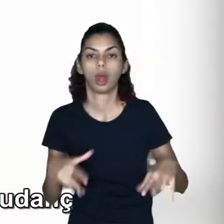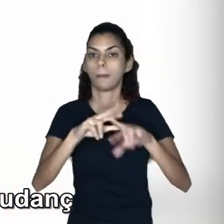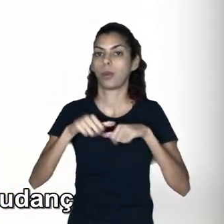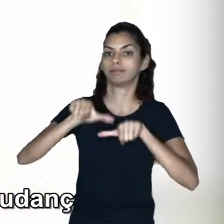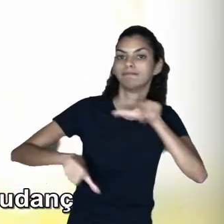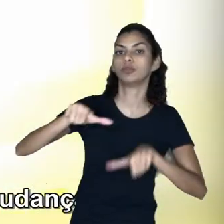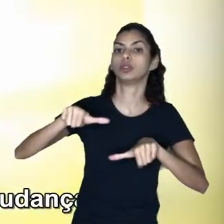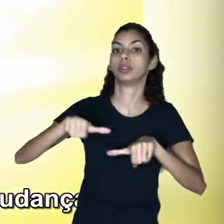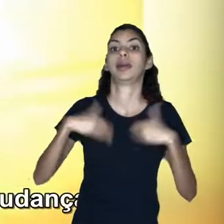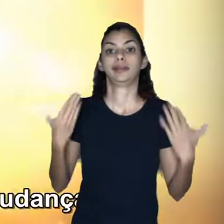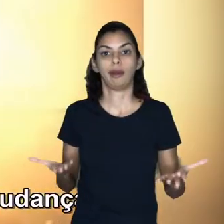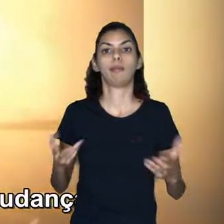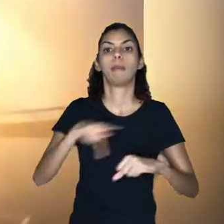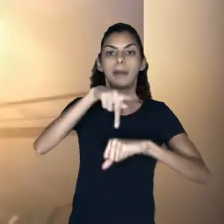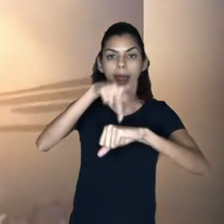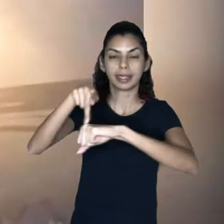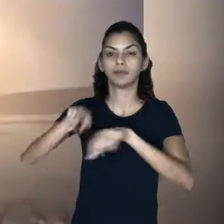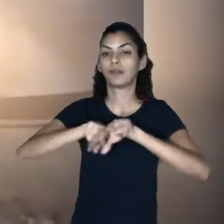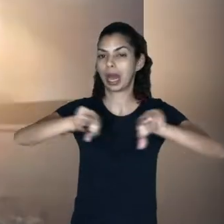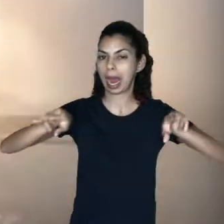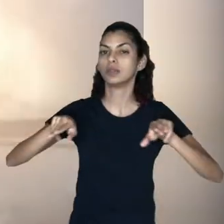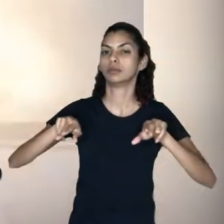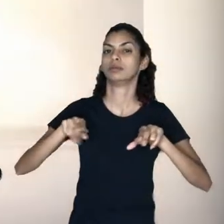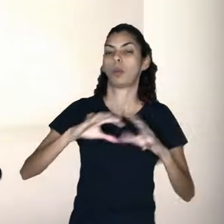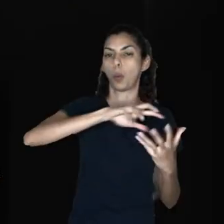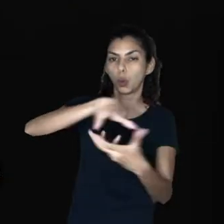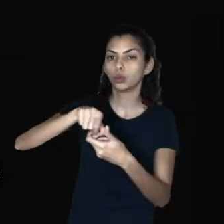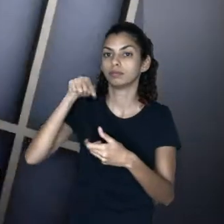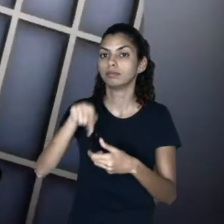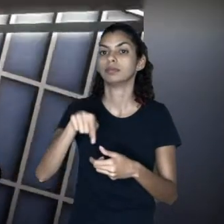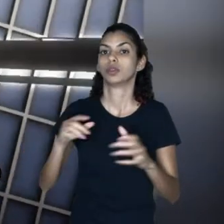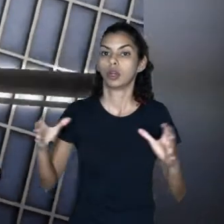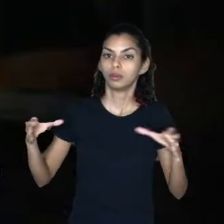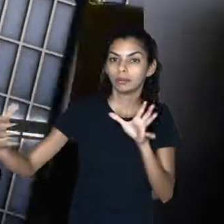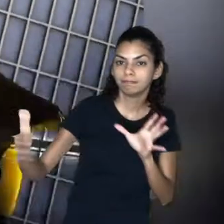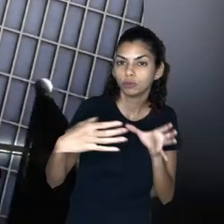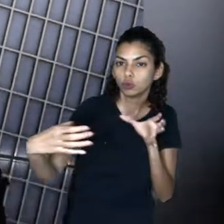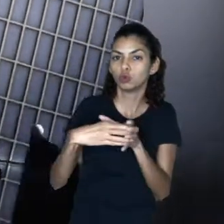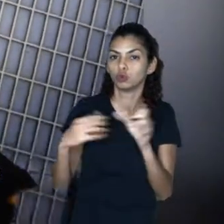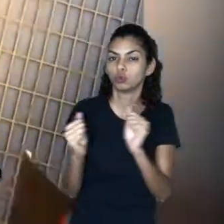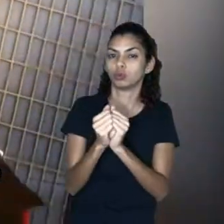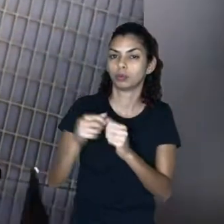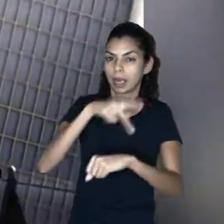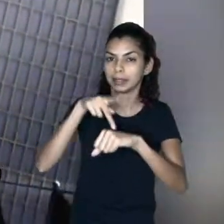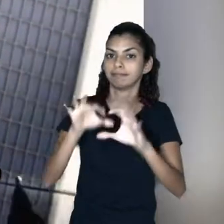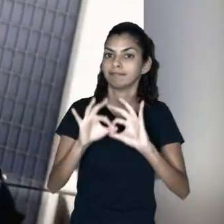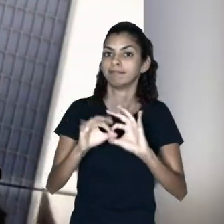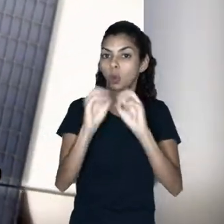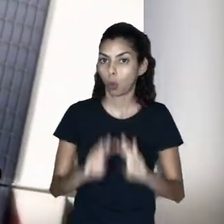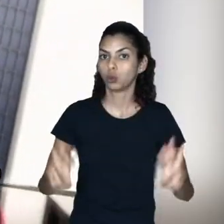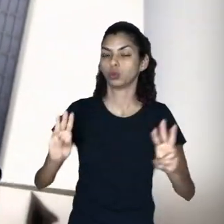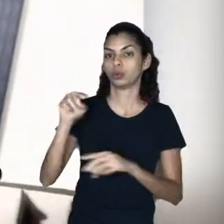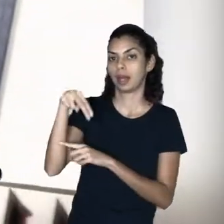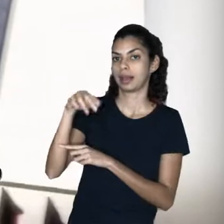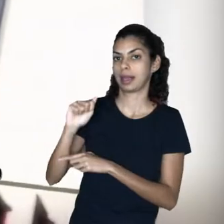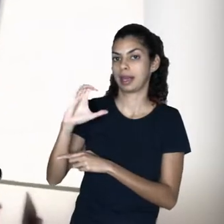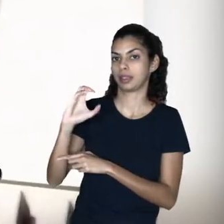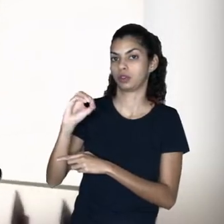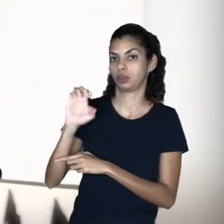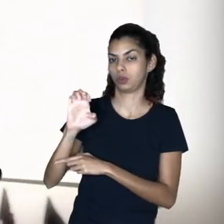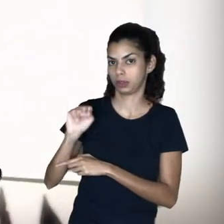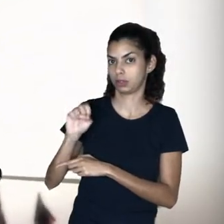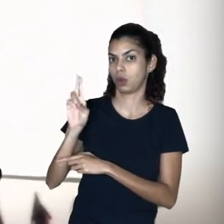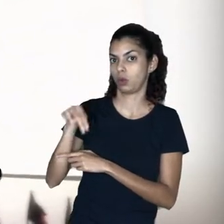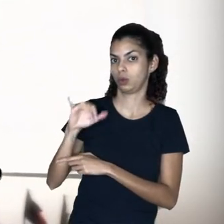world been more desperate for change. So the countries of Earth banded together and formed